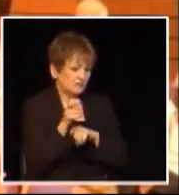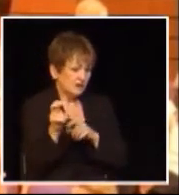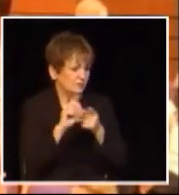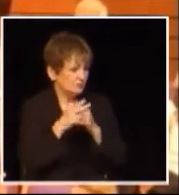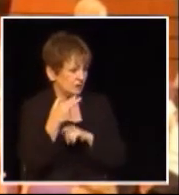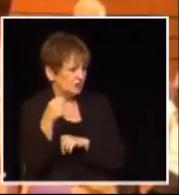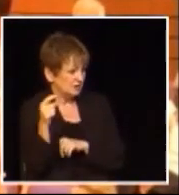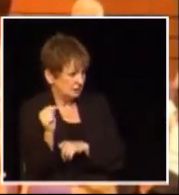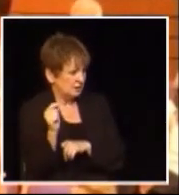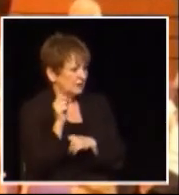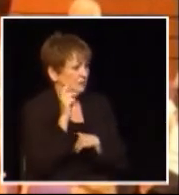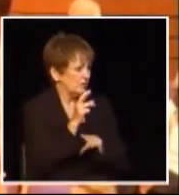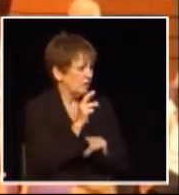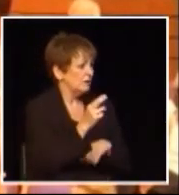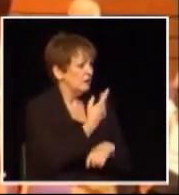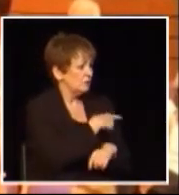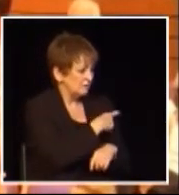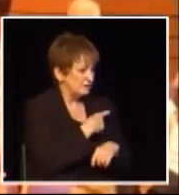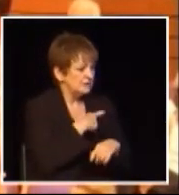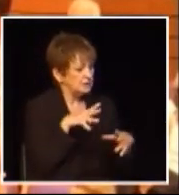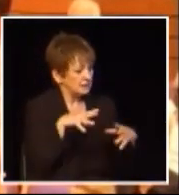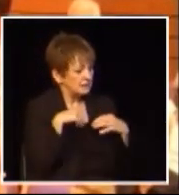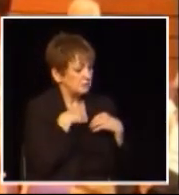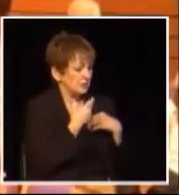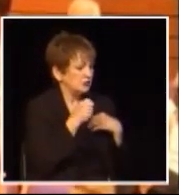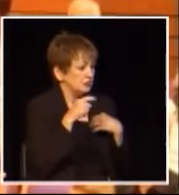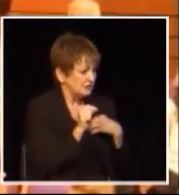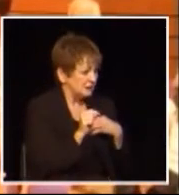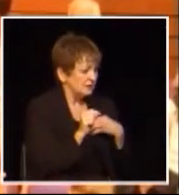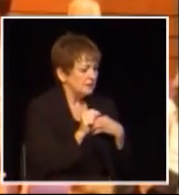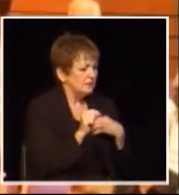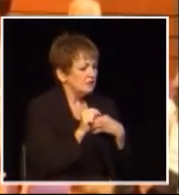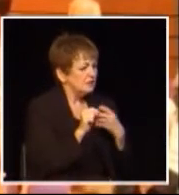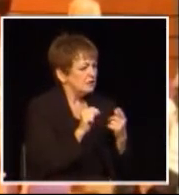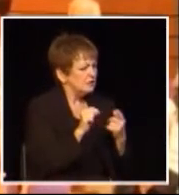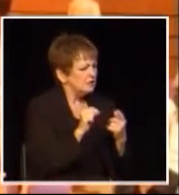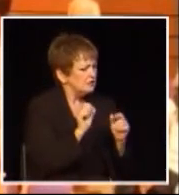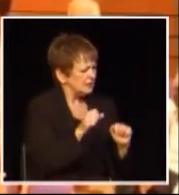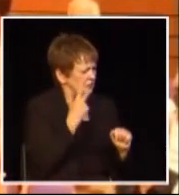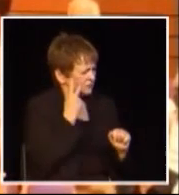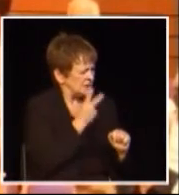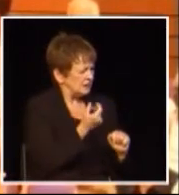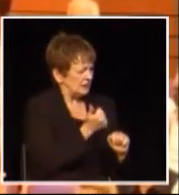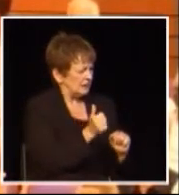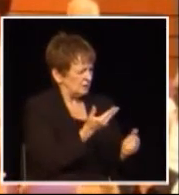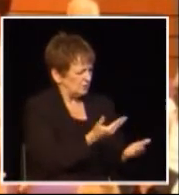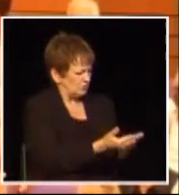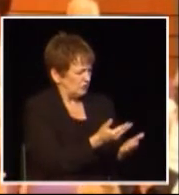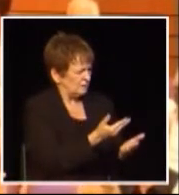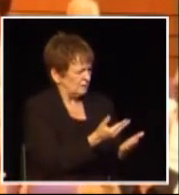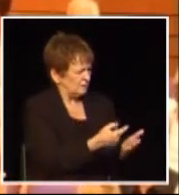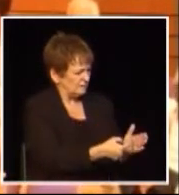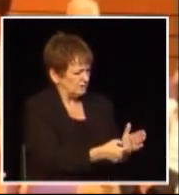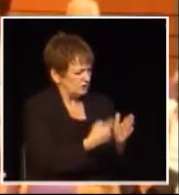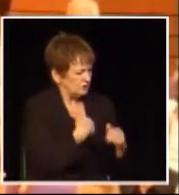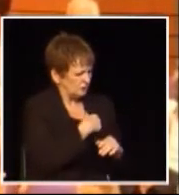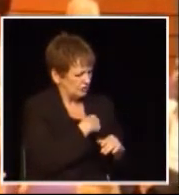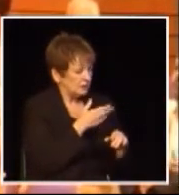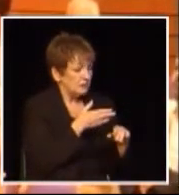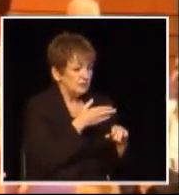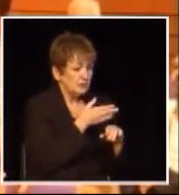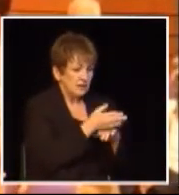tax or in the provinces that have gone from a PST to an HST system such as Newfoundland is there any evidence anywhere